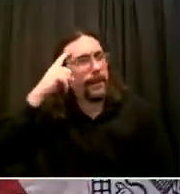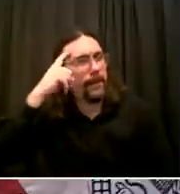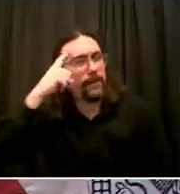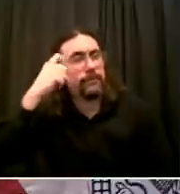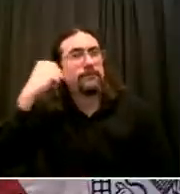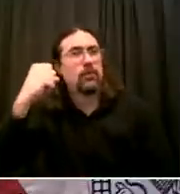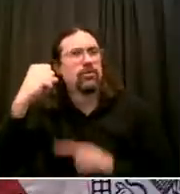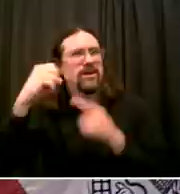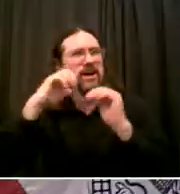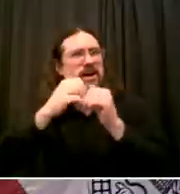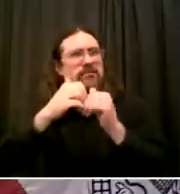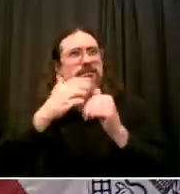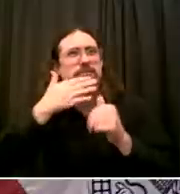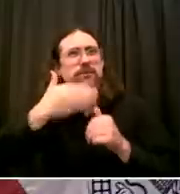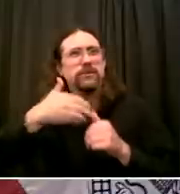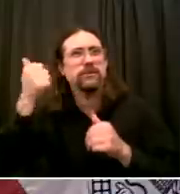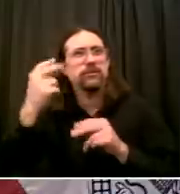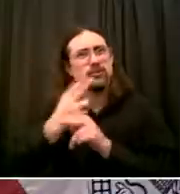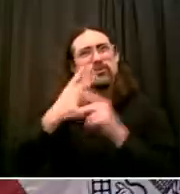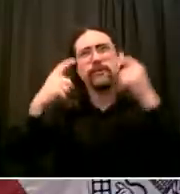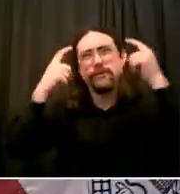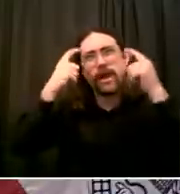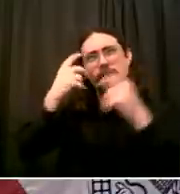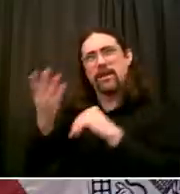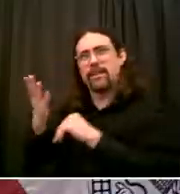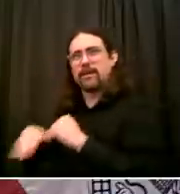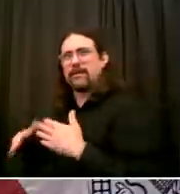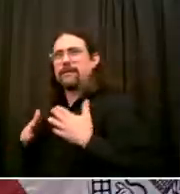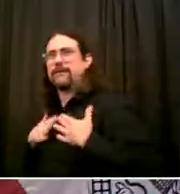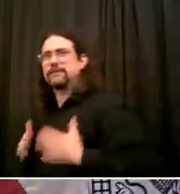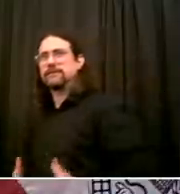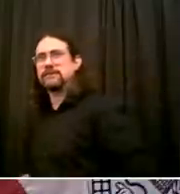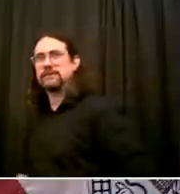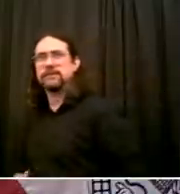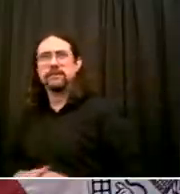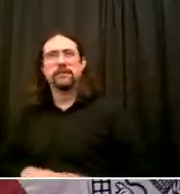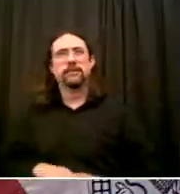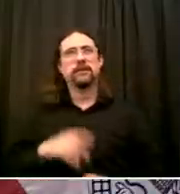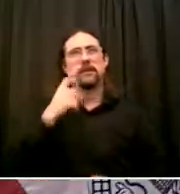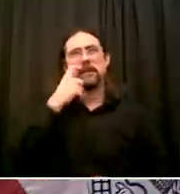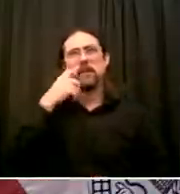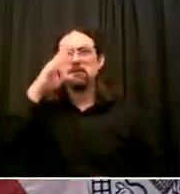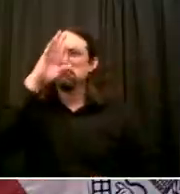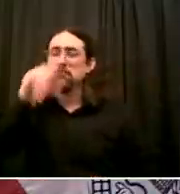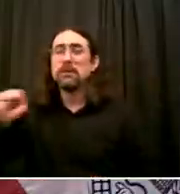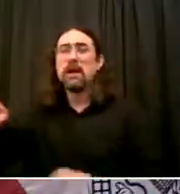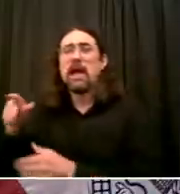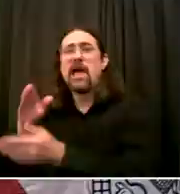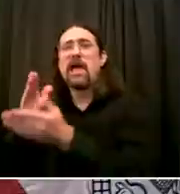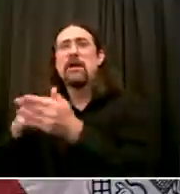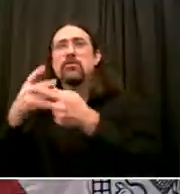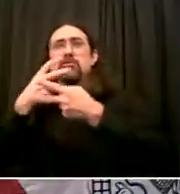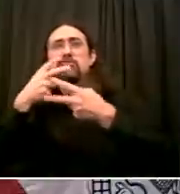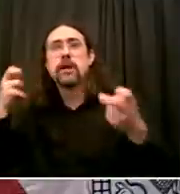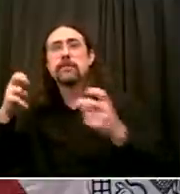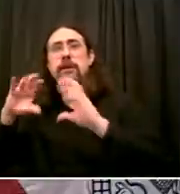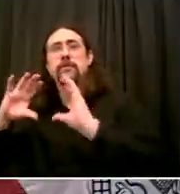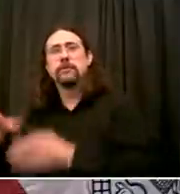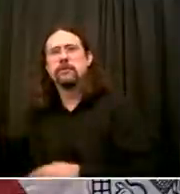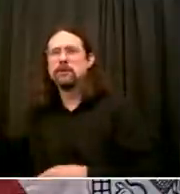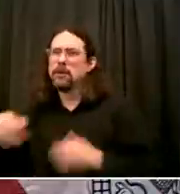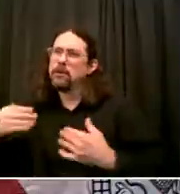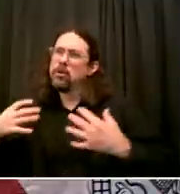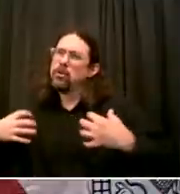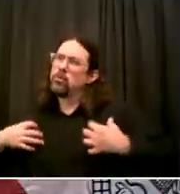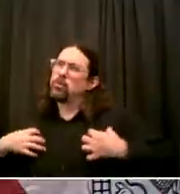bravely There was a real problem in many cases at the community level that it added to tensions with community members